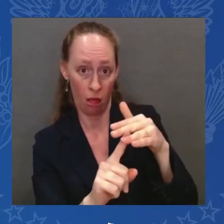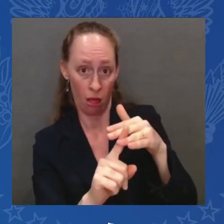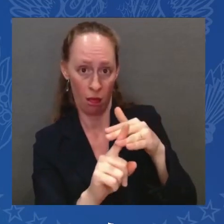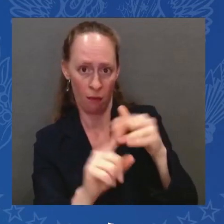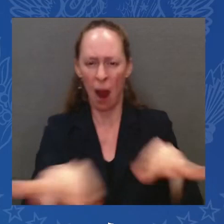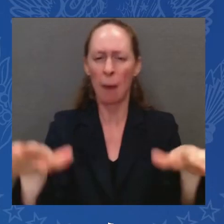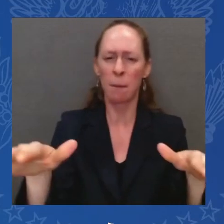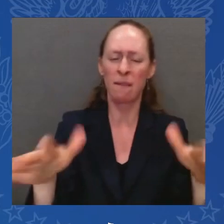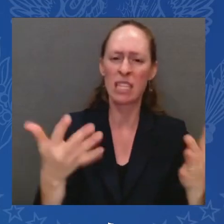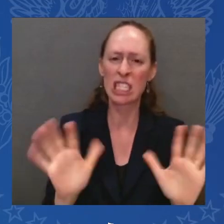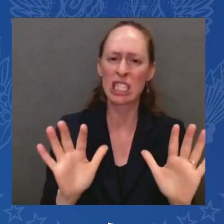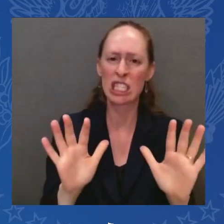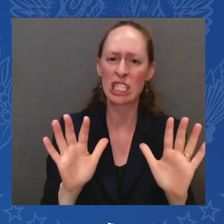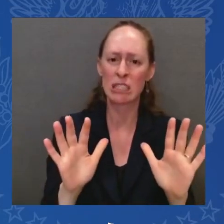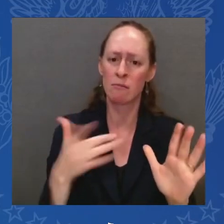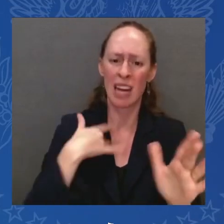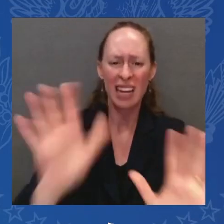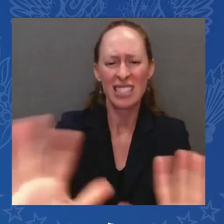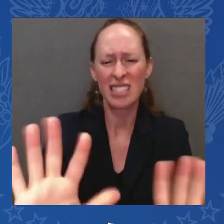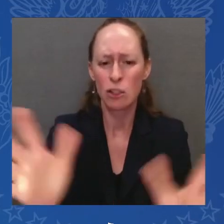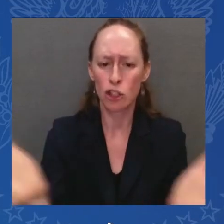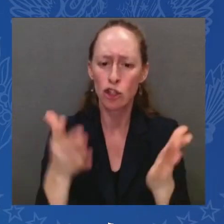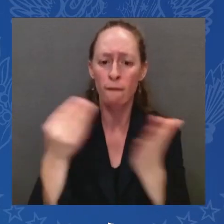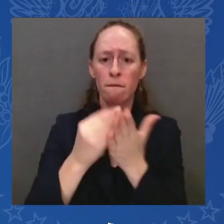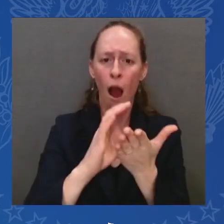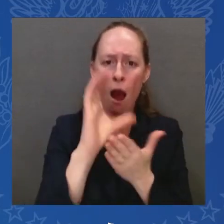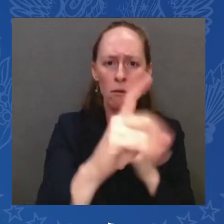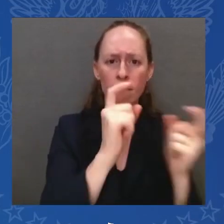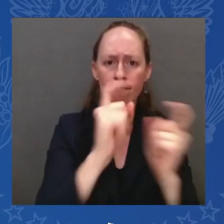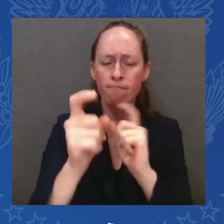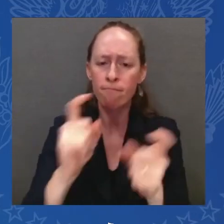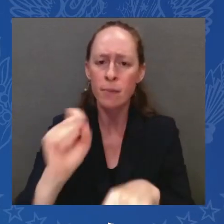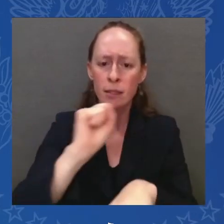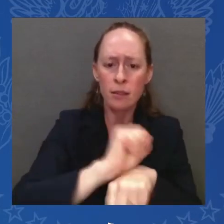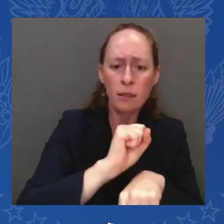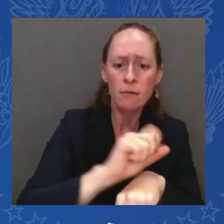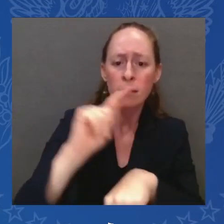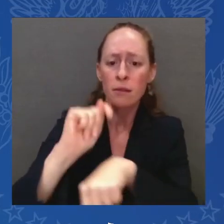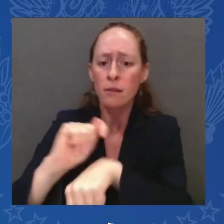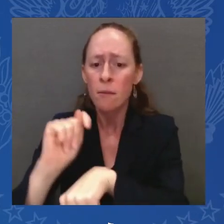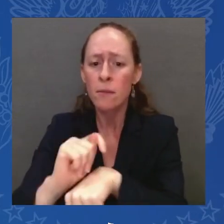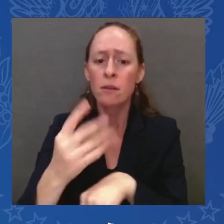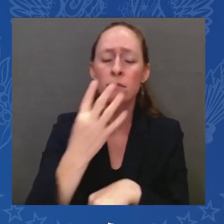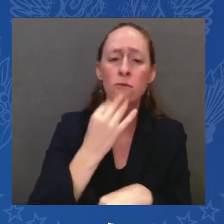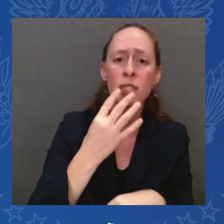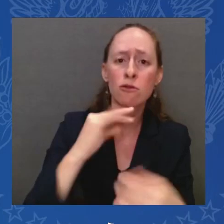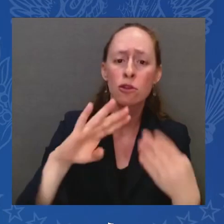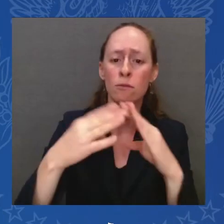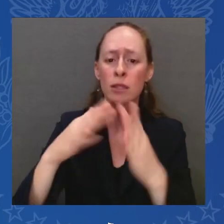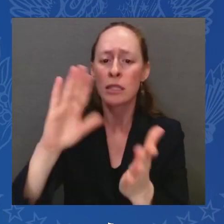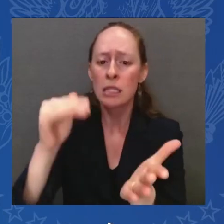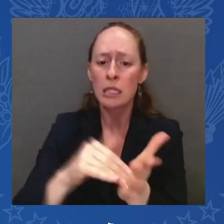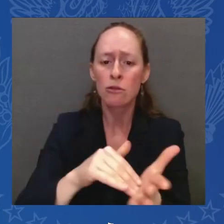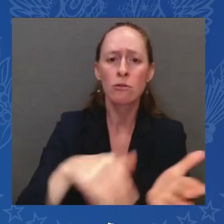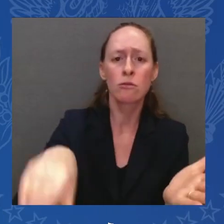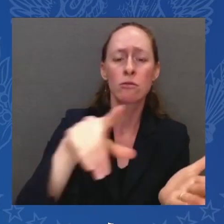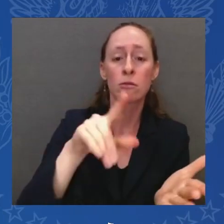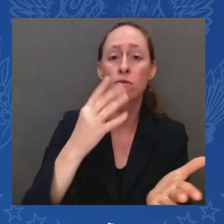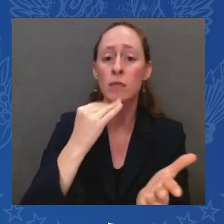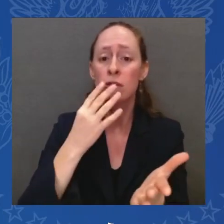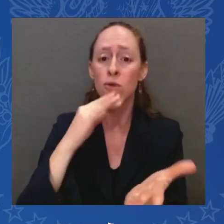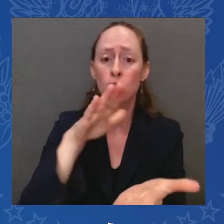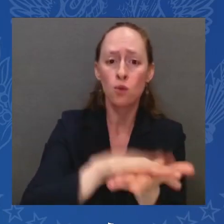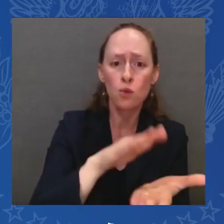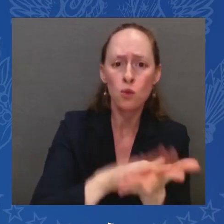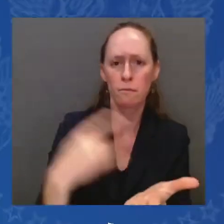synagogues, Jewish community centers, Jewish day schools. And in May, we released the first ever national strategy to counter anti-Semitism with the input from